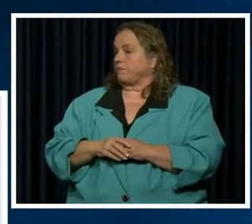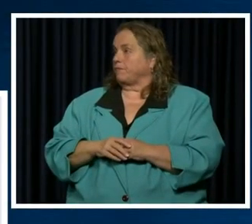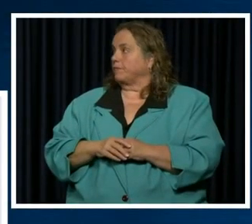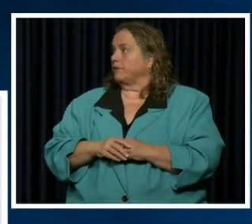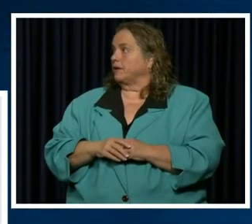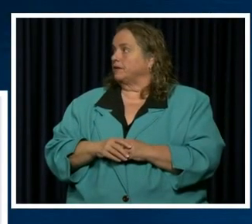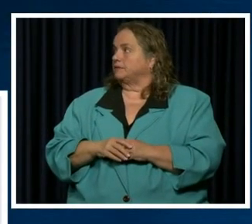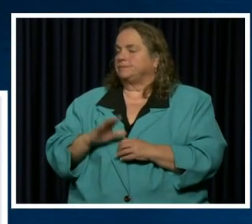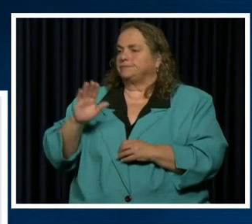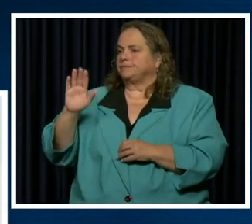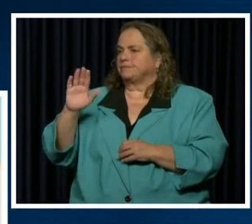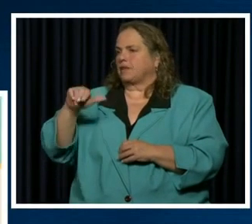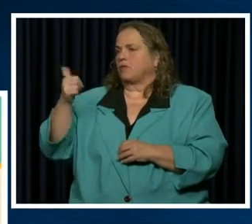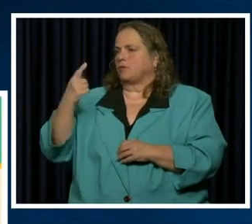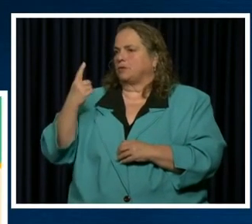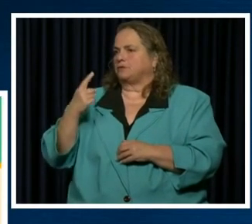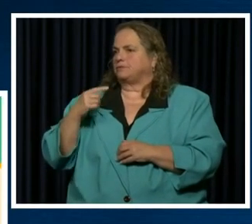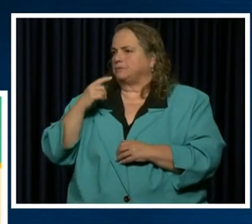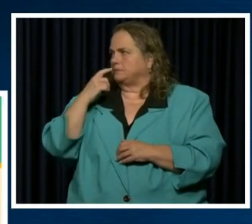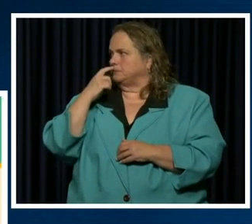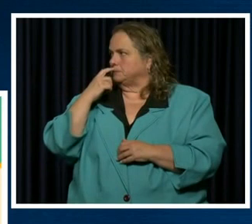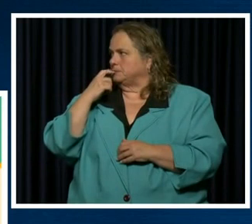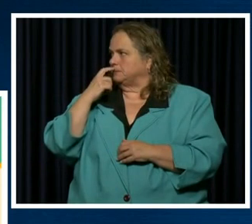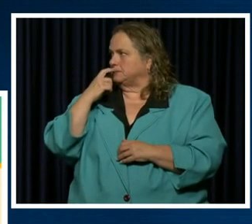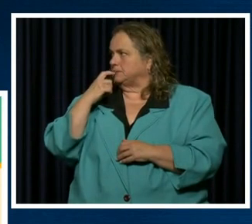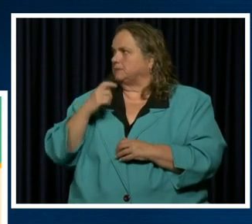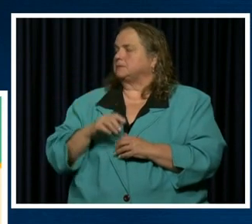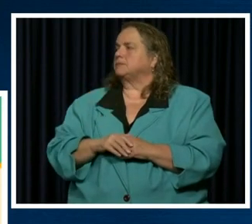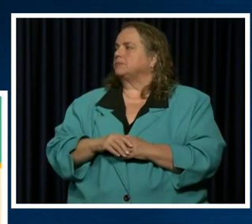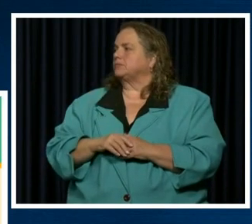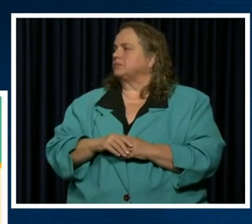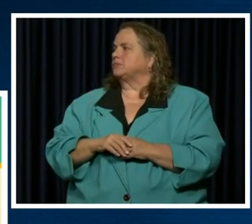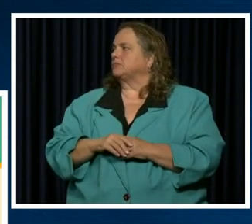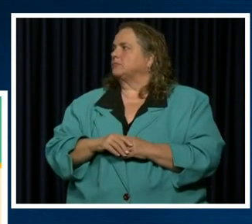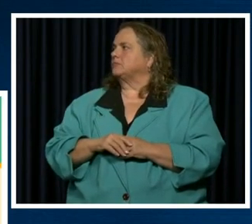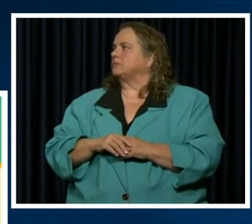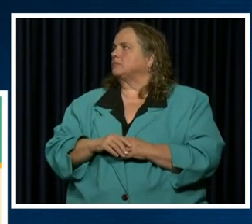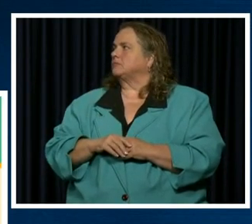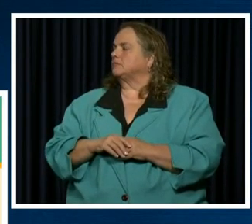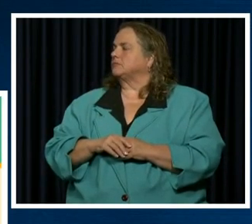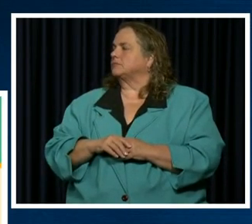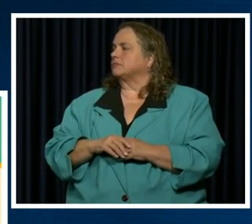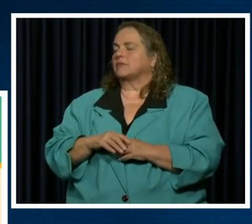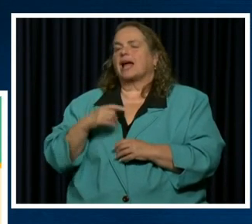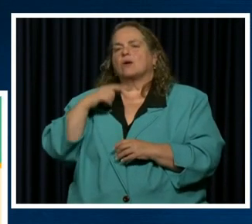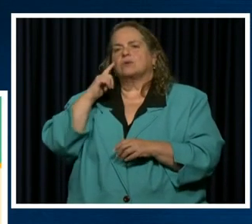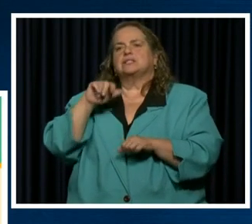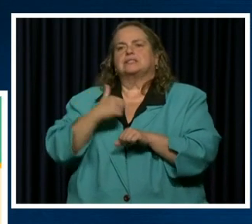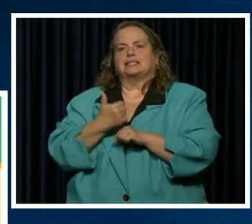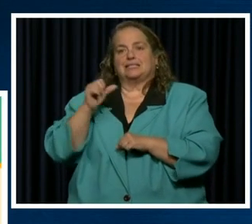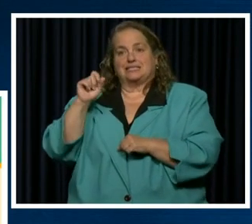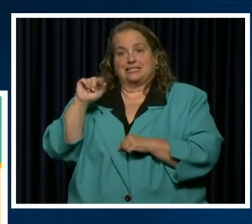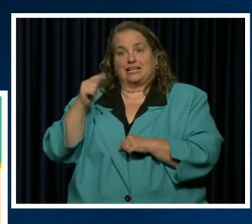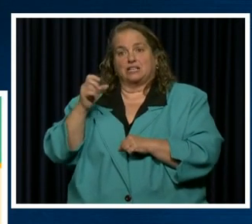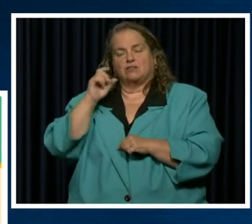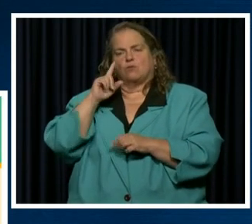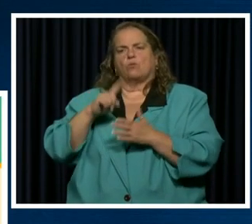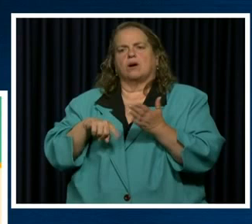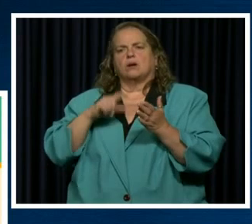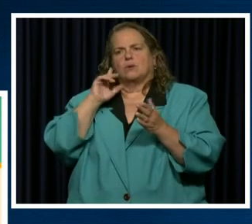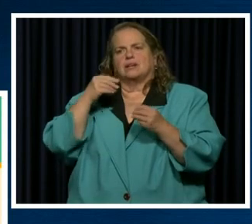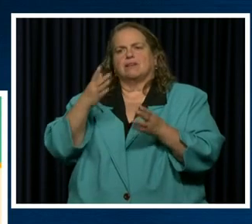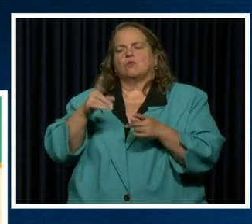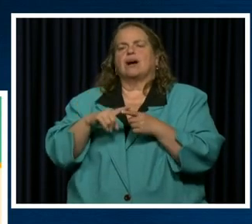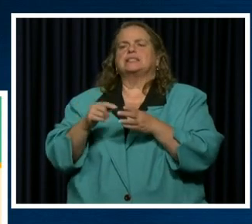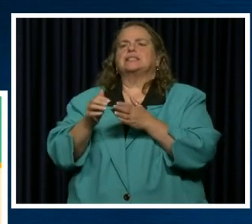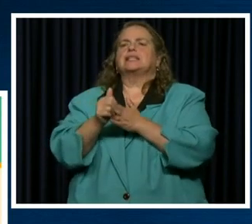other one, the gatherings one. So I'm going to set this stage here for what we're going to give you for